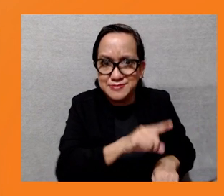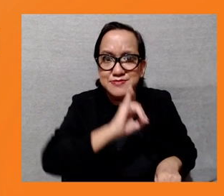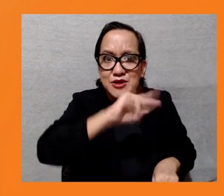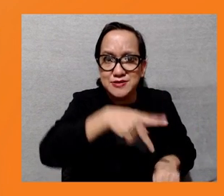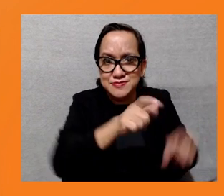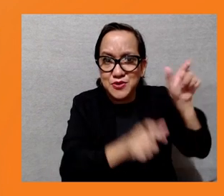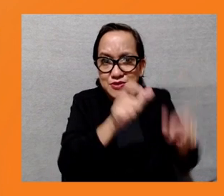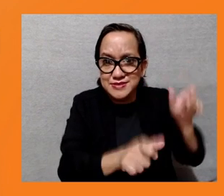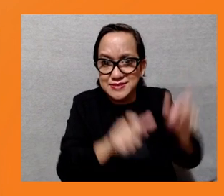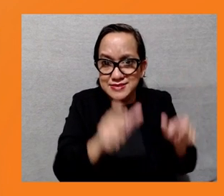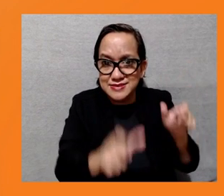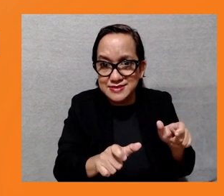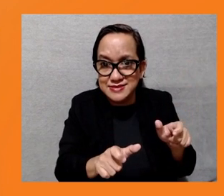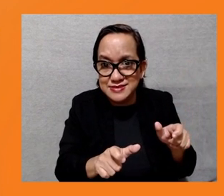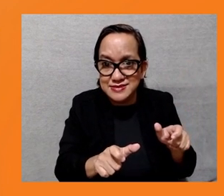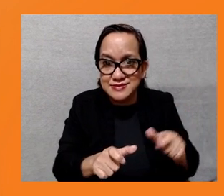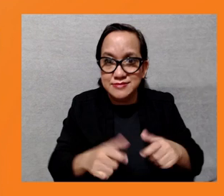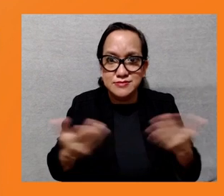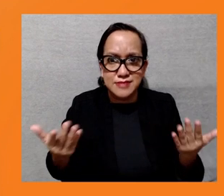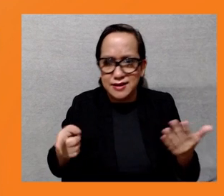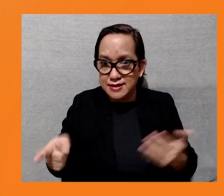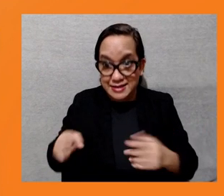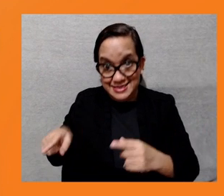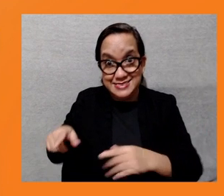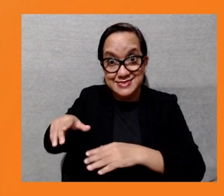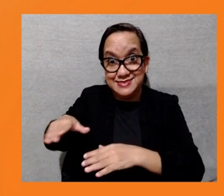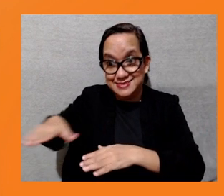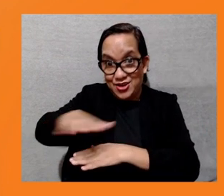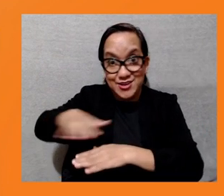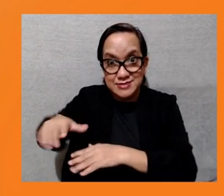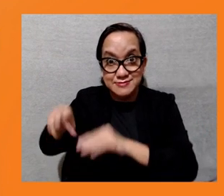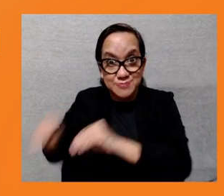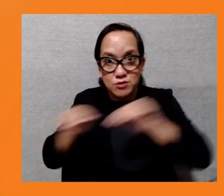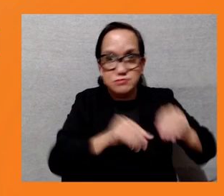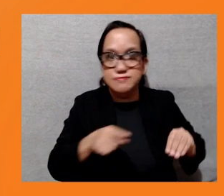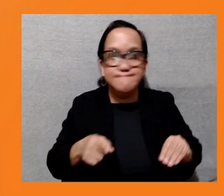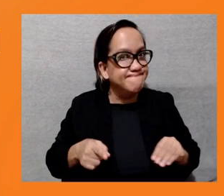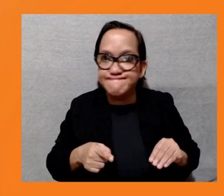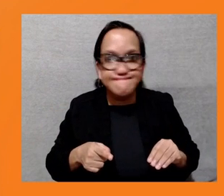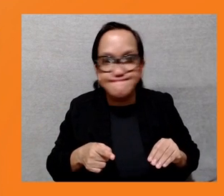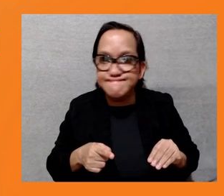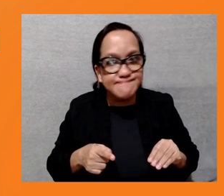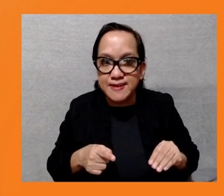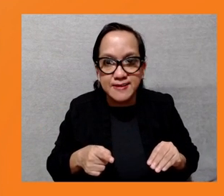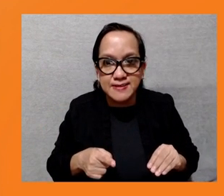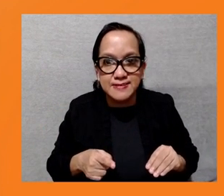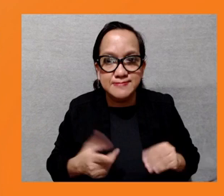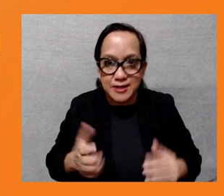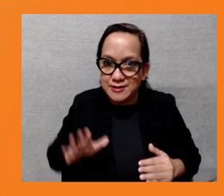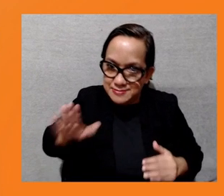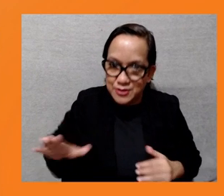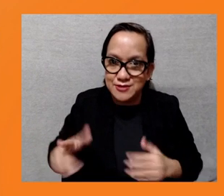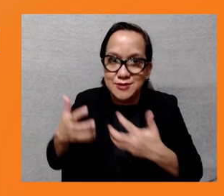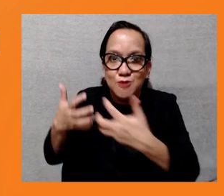restore the livelihood of this space all person in real terms related to pre-project levels and to improve the